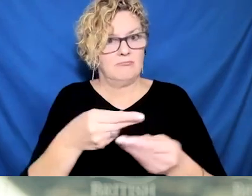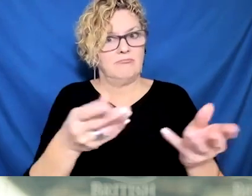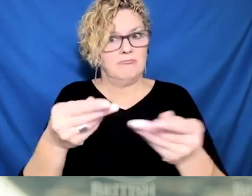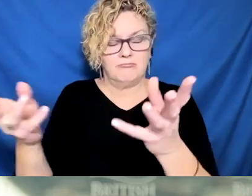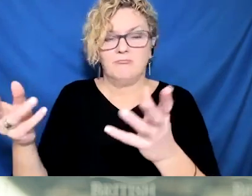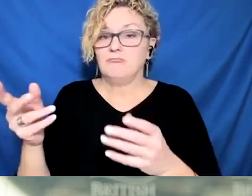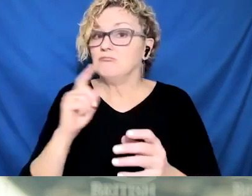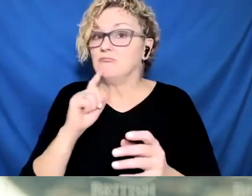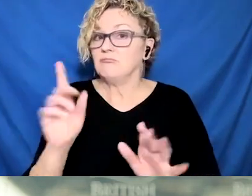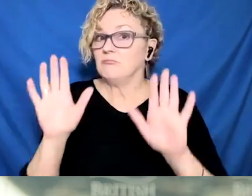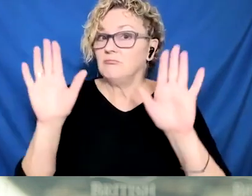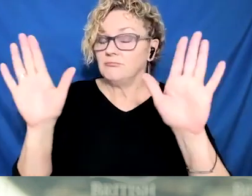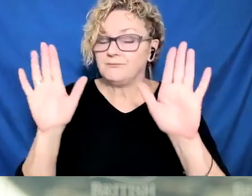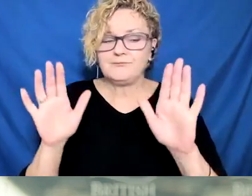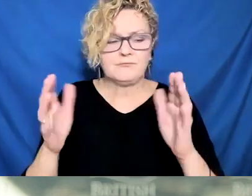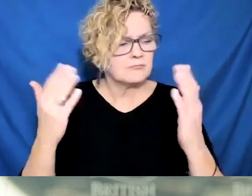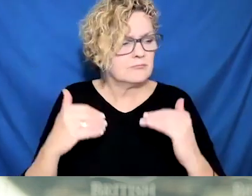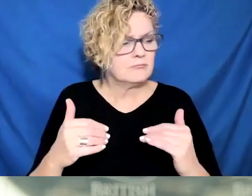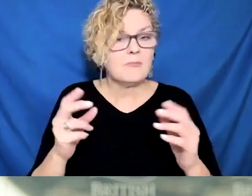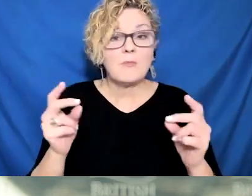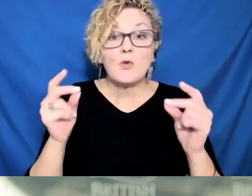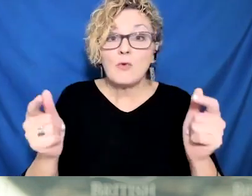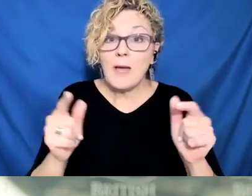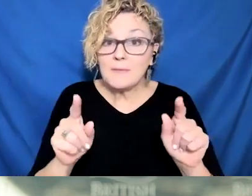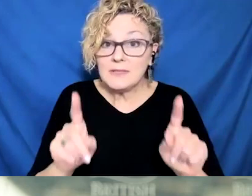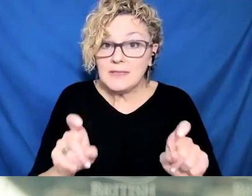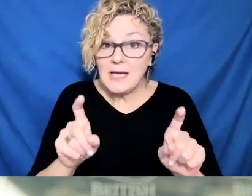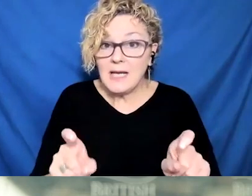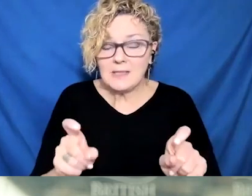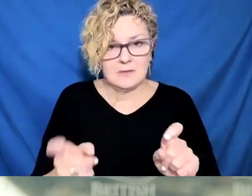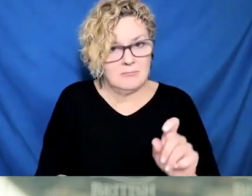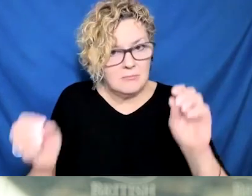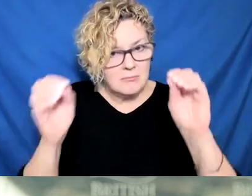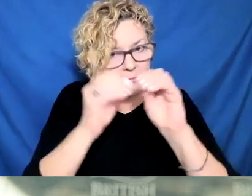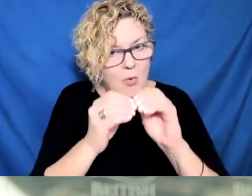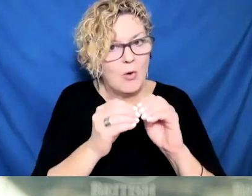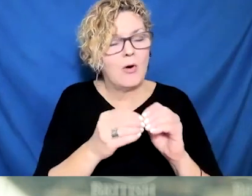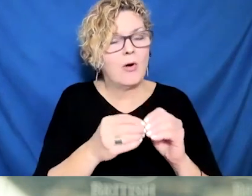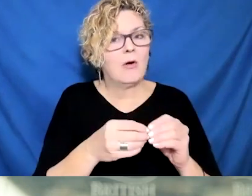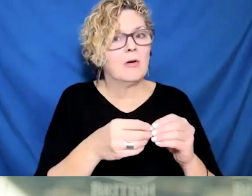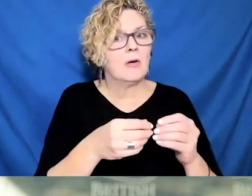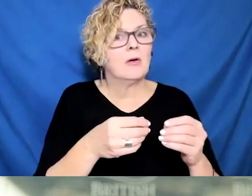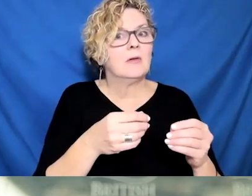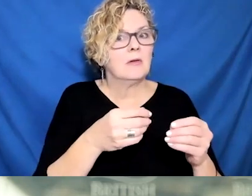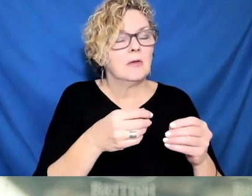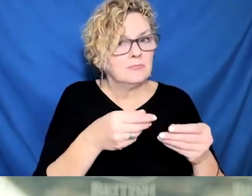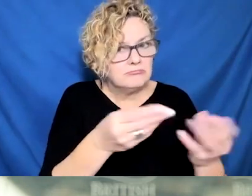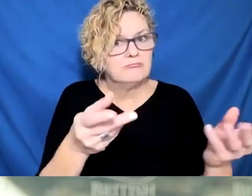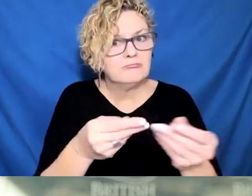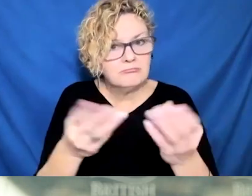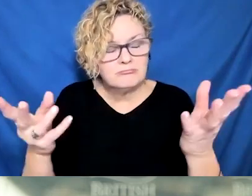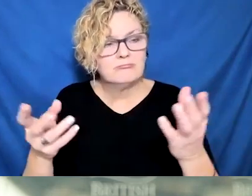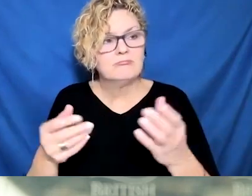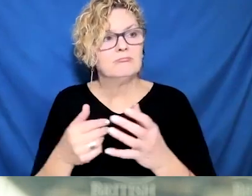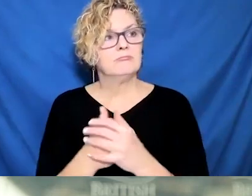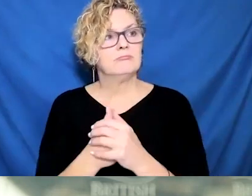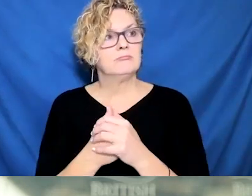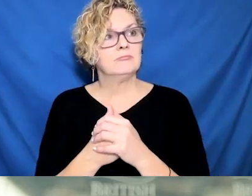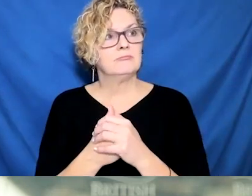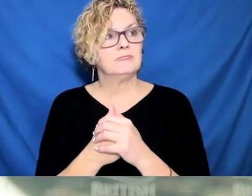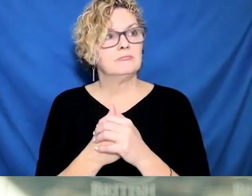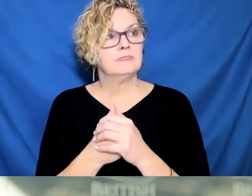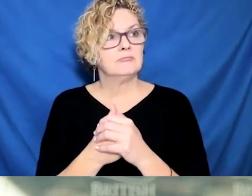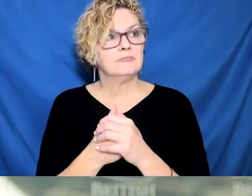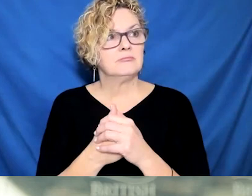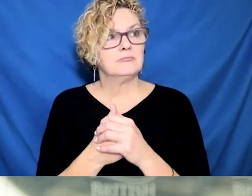Patients We've made that commitment and we will deliver on that commitment as we have done earlier in the pandemic. So as all as